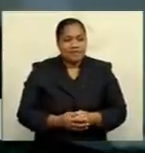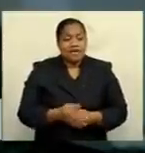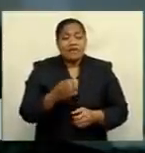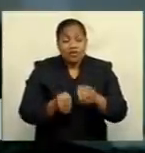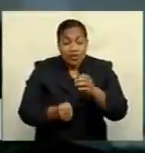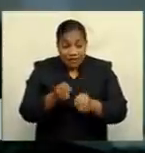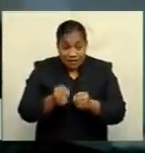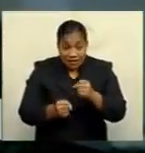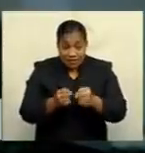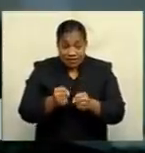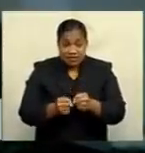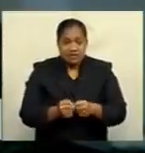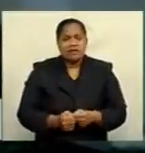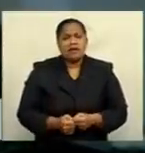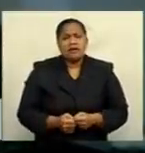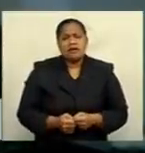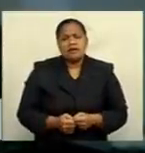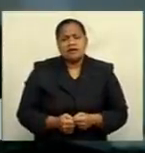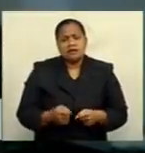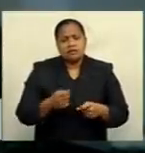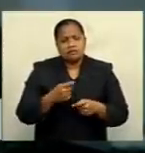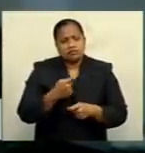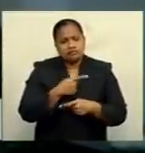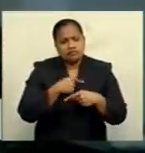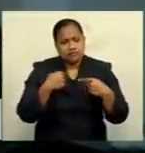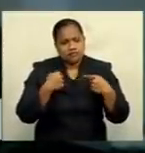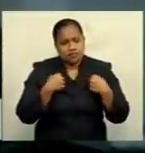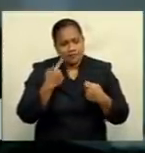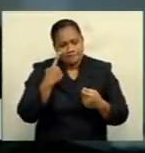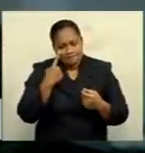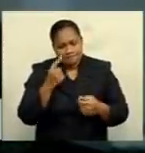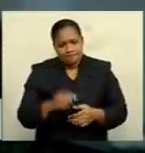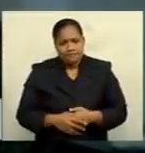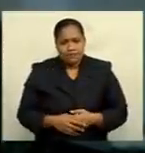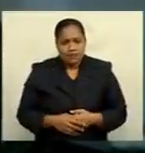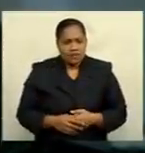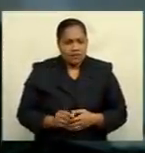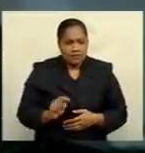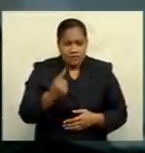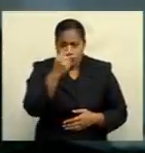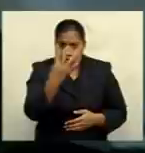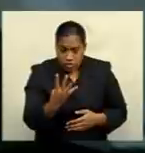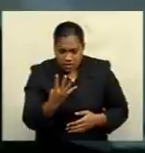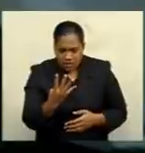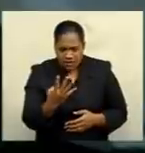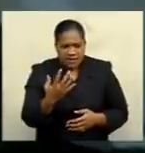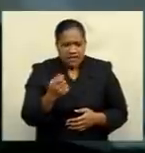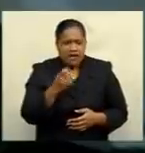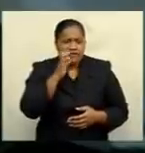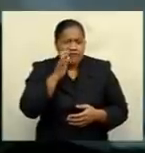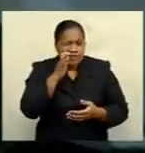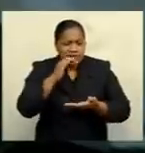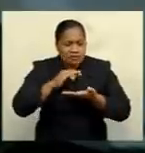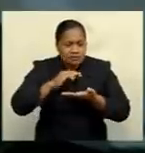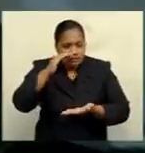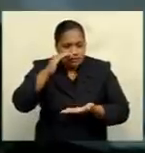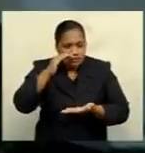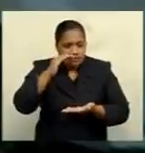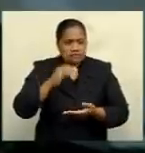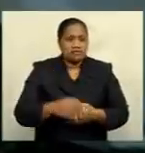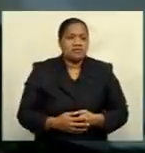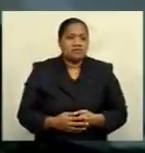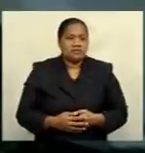figures, we have noticed as the first quarter, there is a little increase in the milk production. And then this is